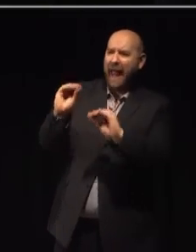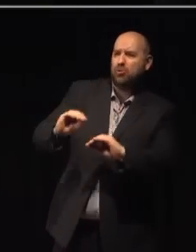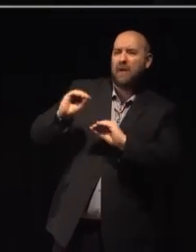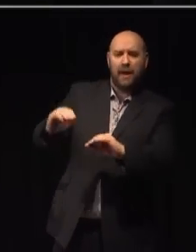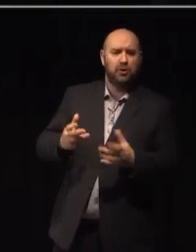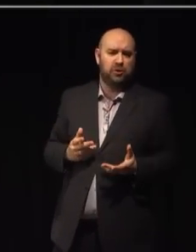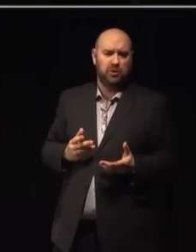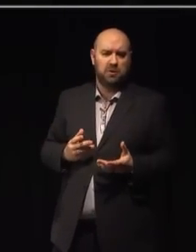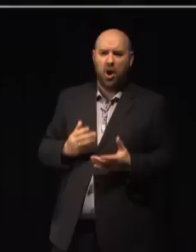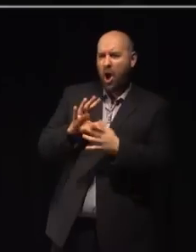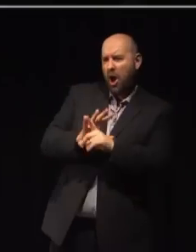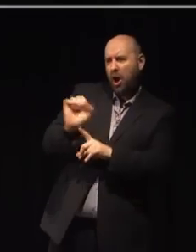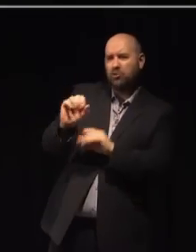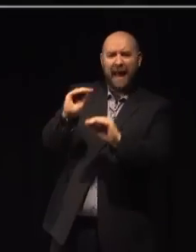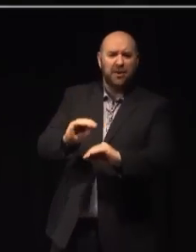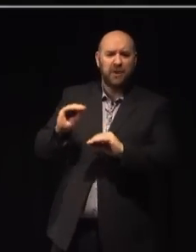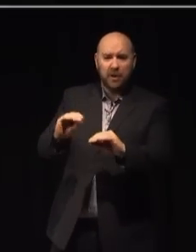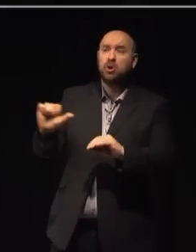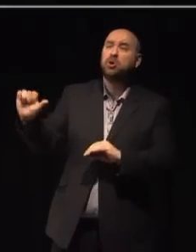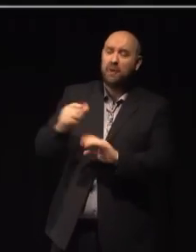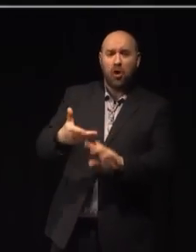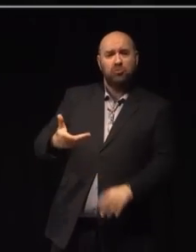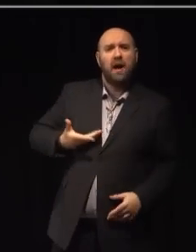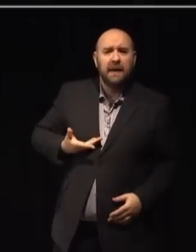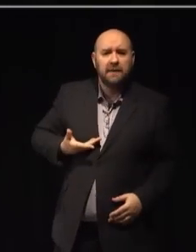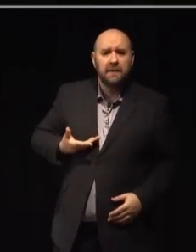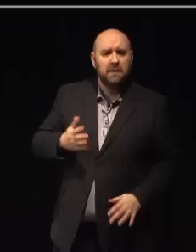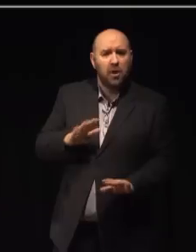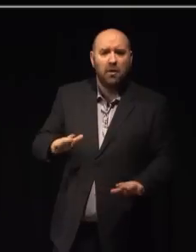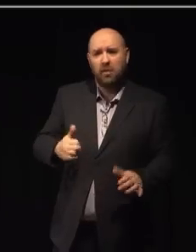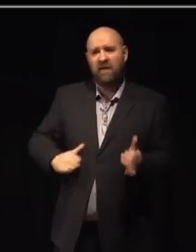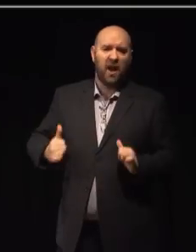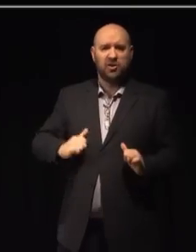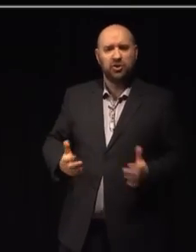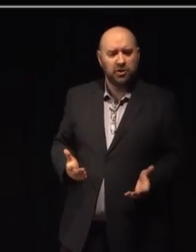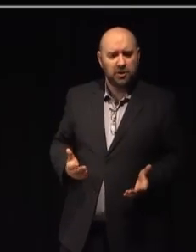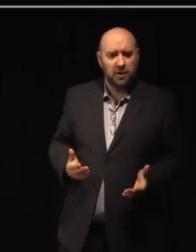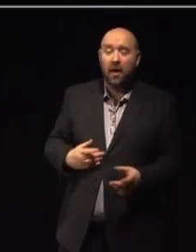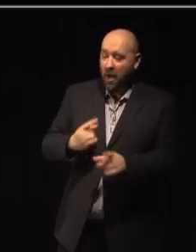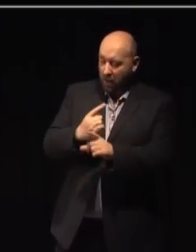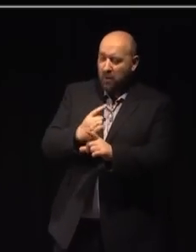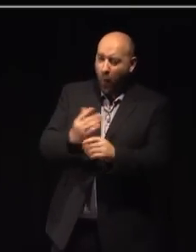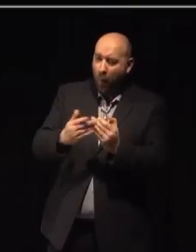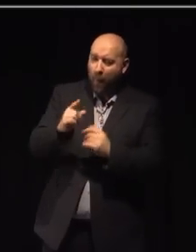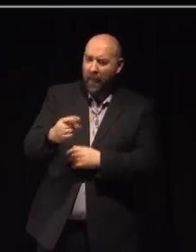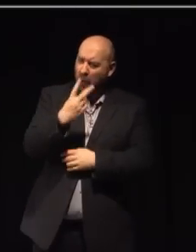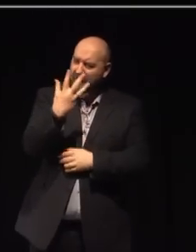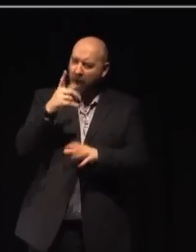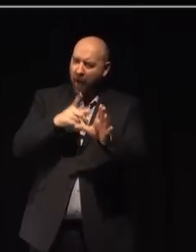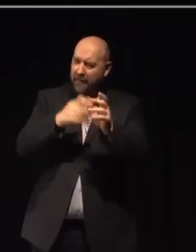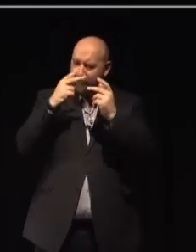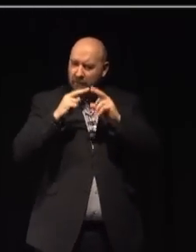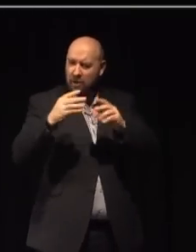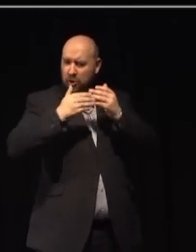cultural education should be a right, not a privilege. I'll be talking more about my 25-year vision for